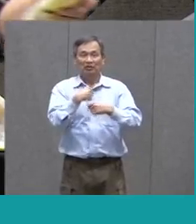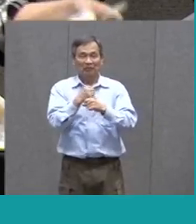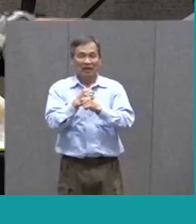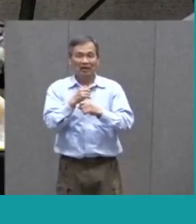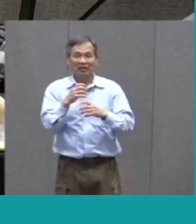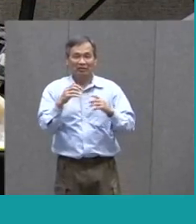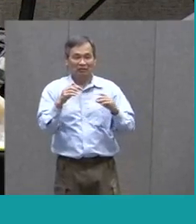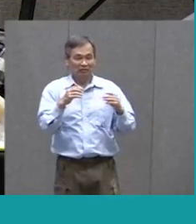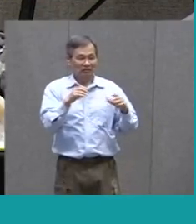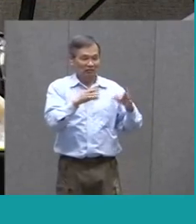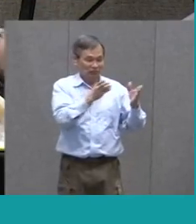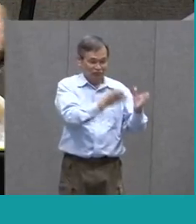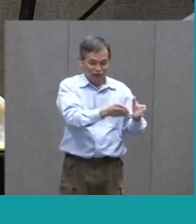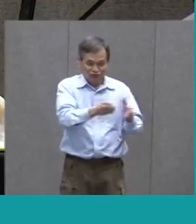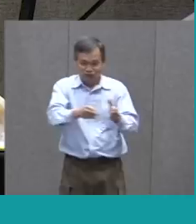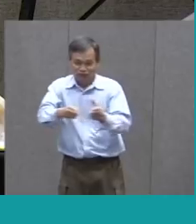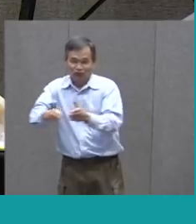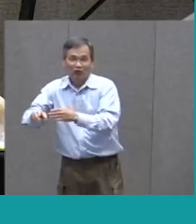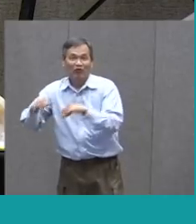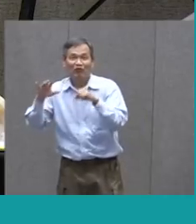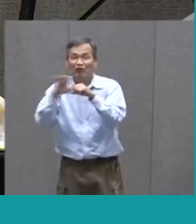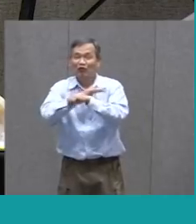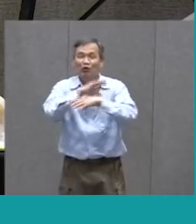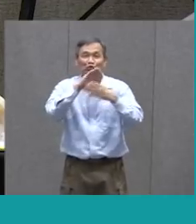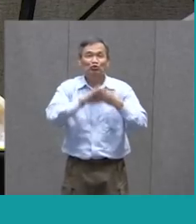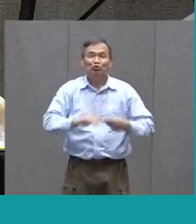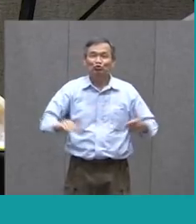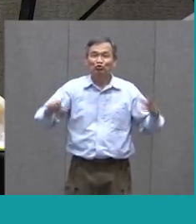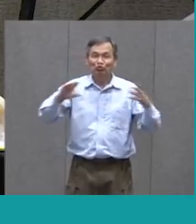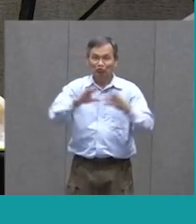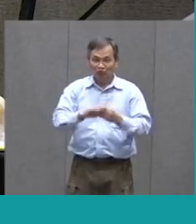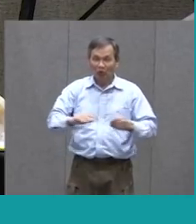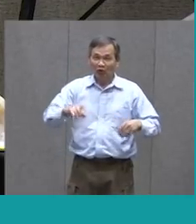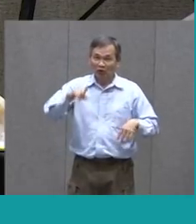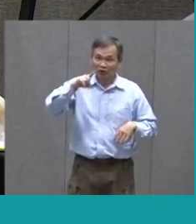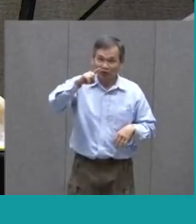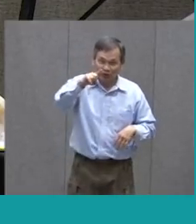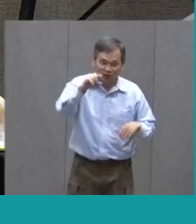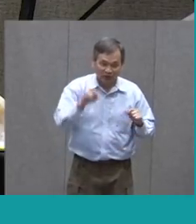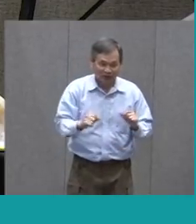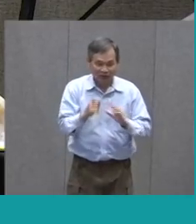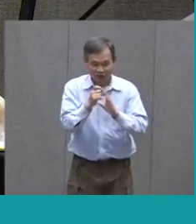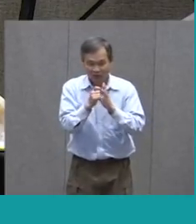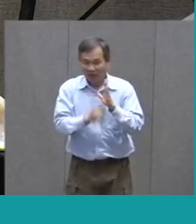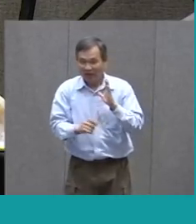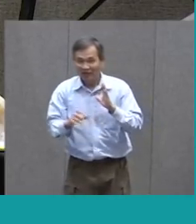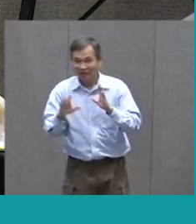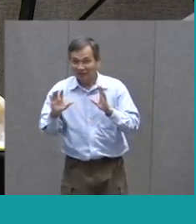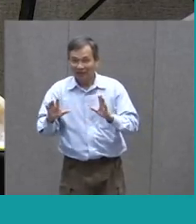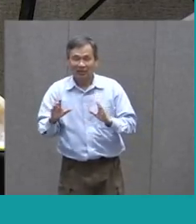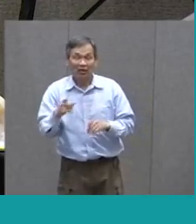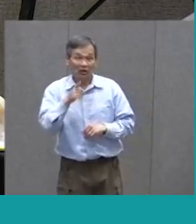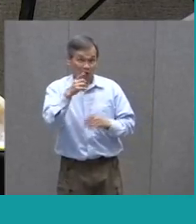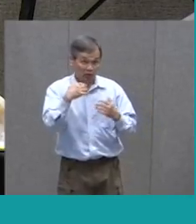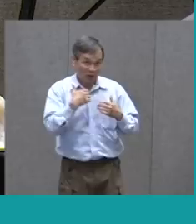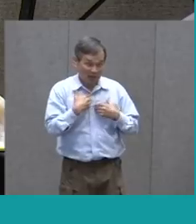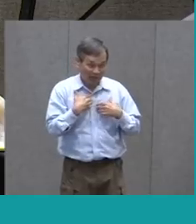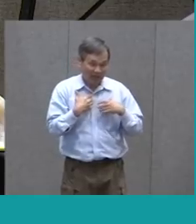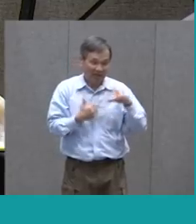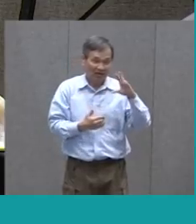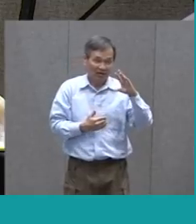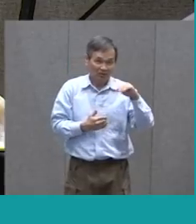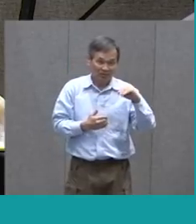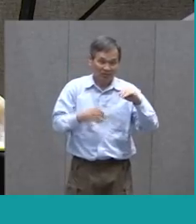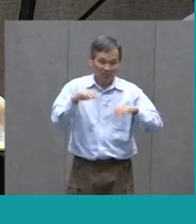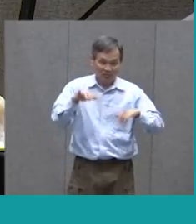an Entire story That you want To write Now You may have Some puppets At home These I